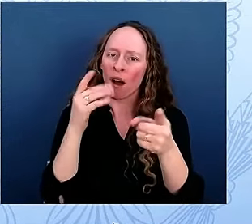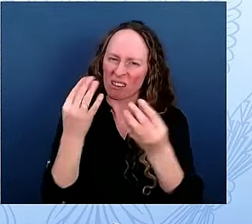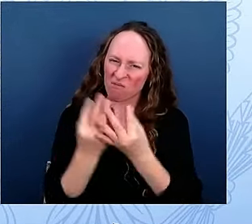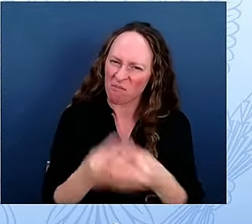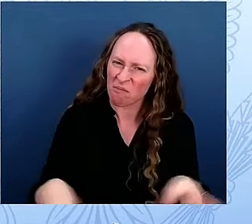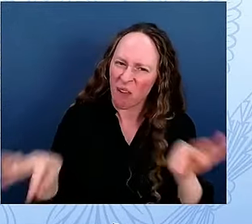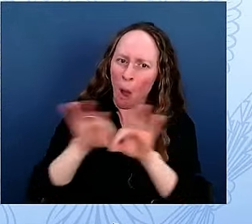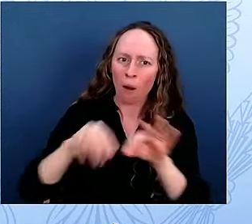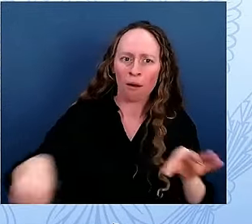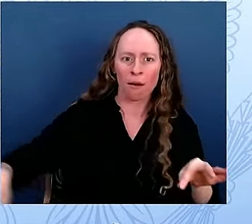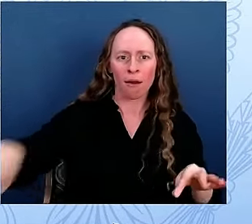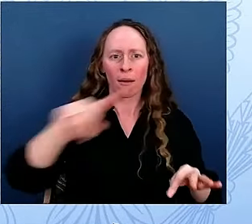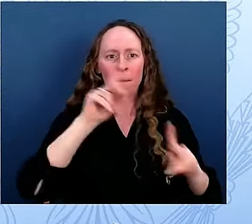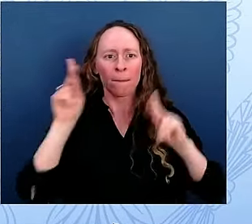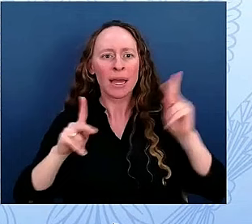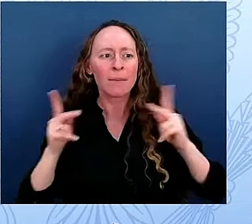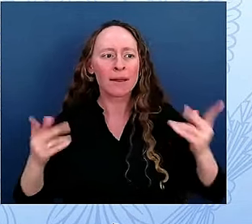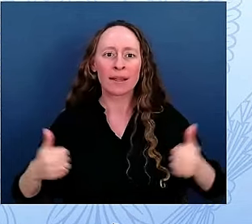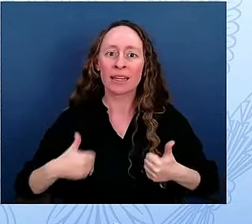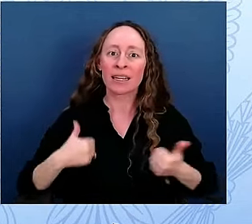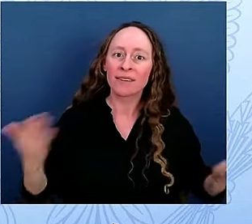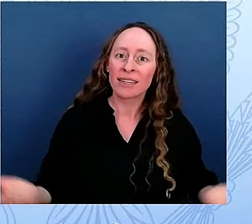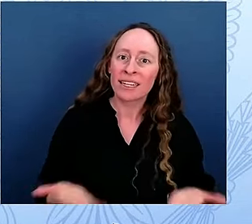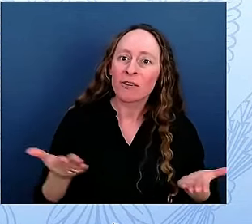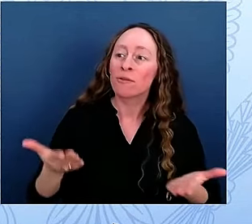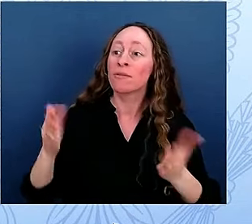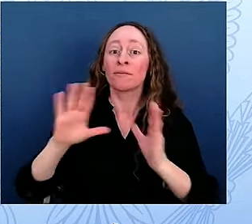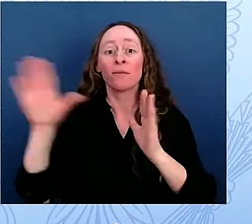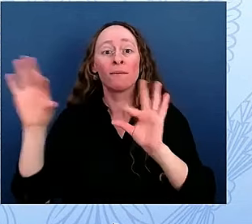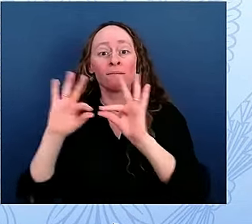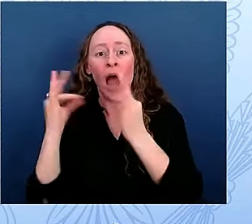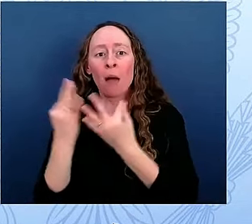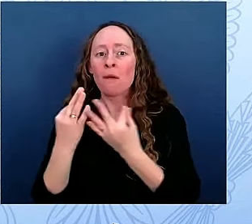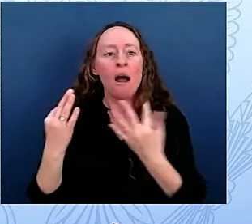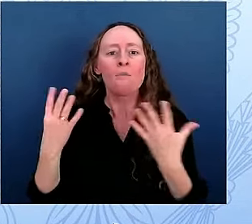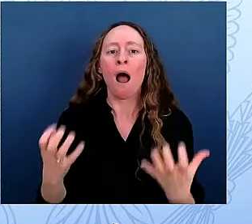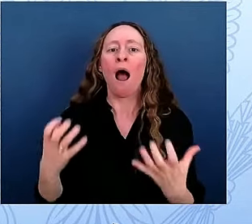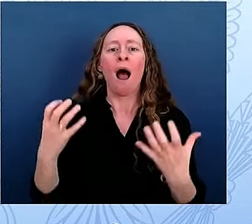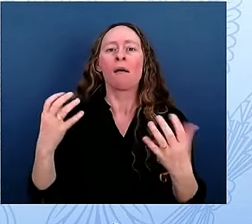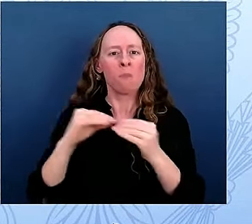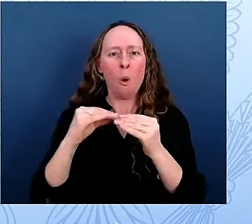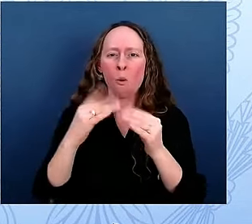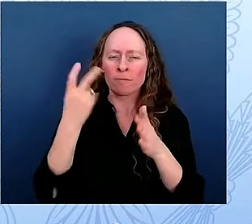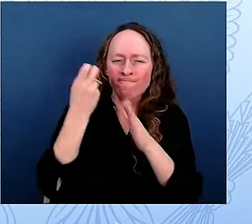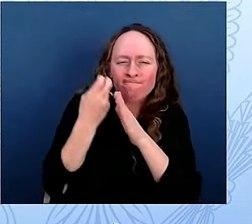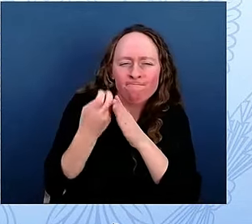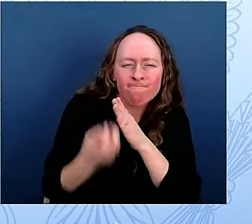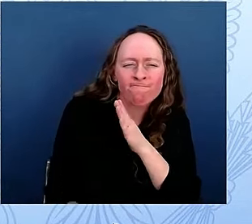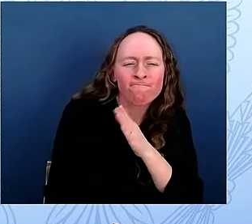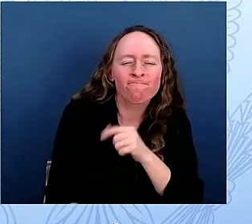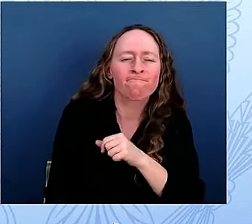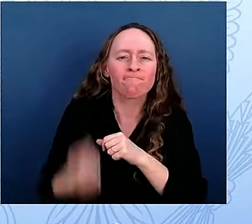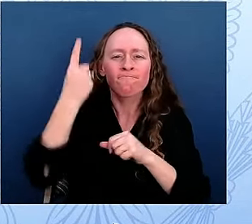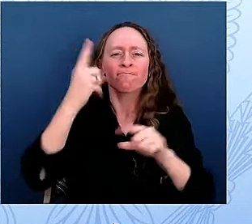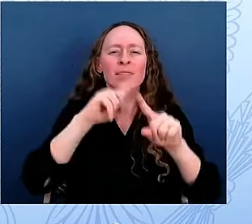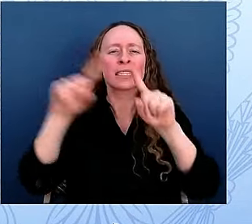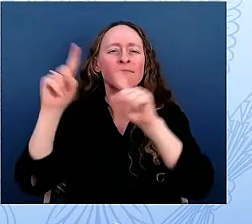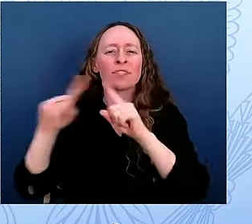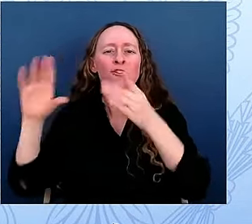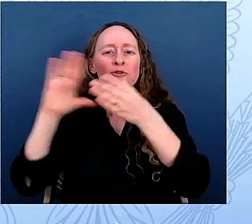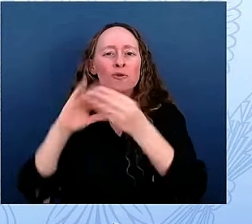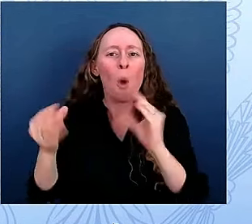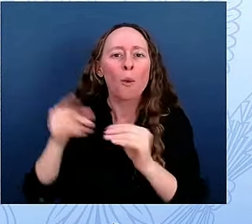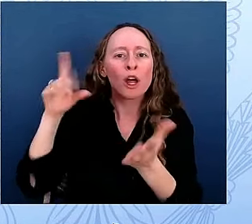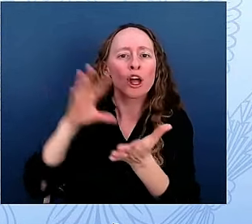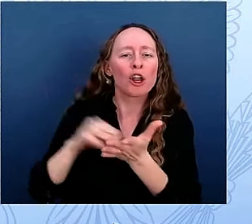families to dig deeper into the stories they learn about during the tour. And here at the History Channel, it's always been important